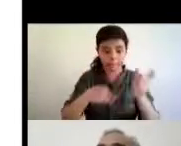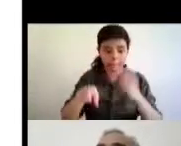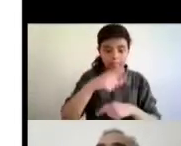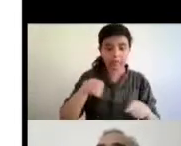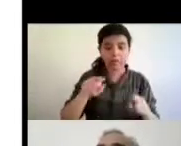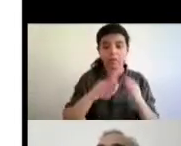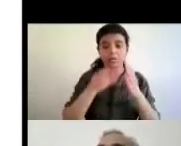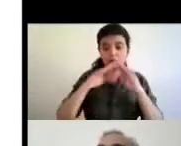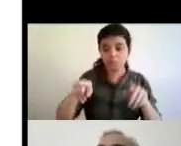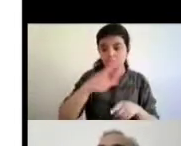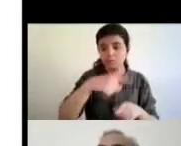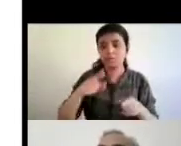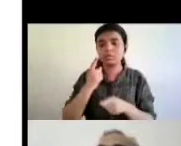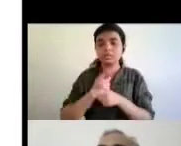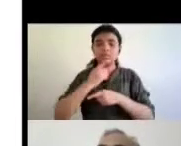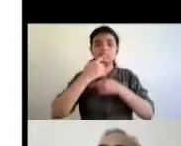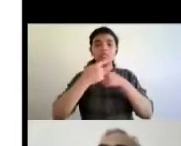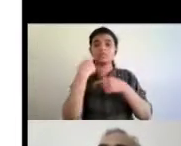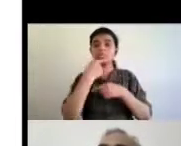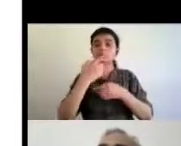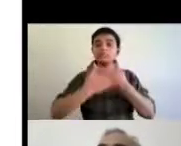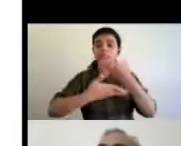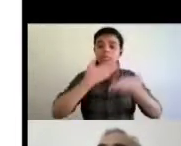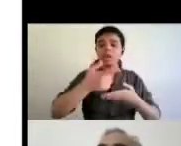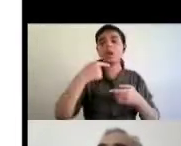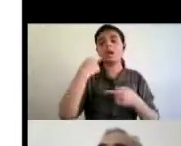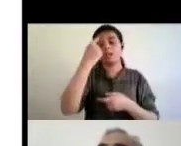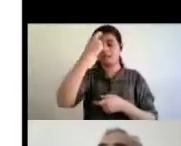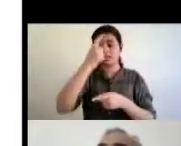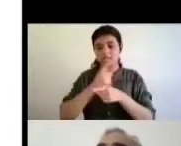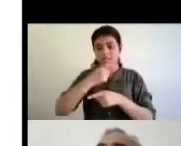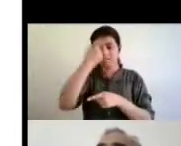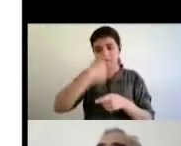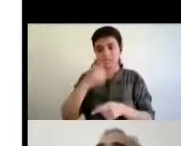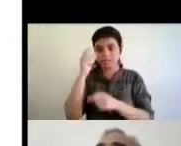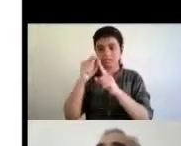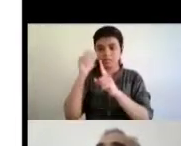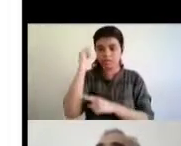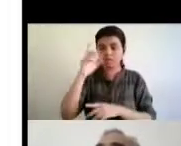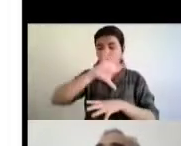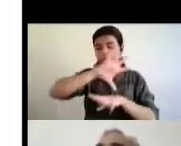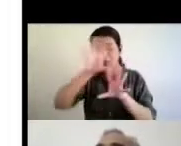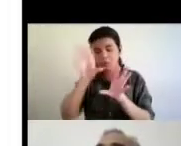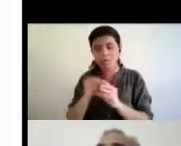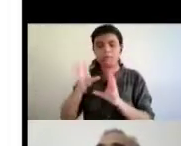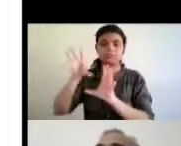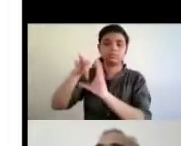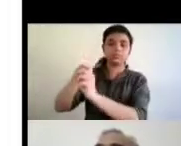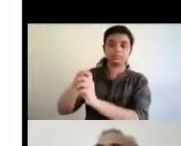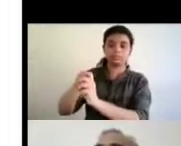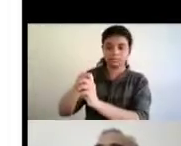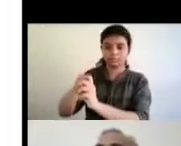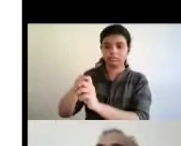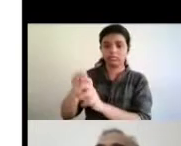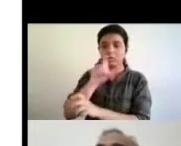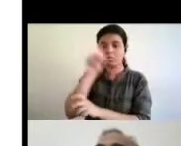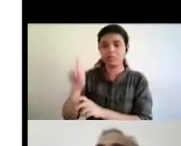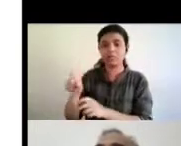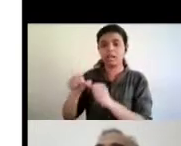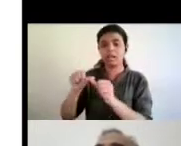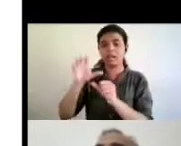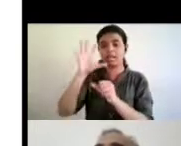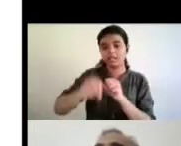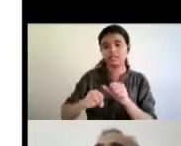partners all these key stakeholders uh are part of the board of this uh accessible books